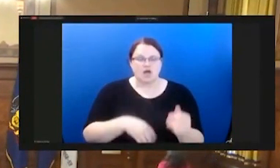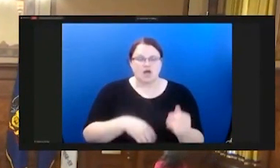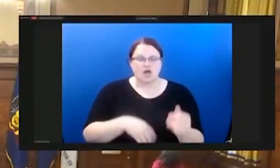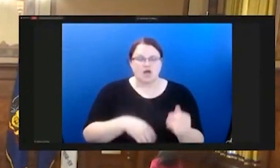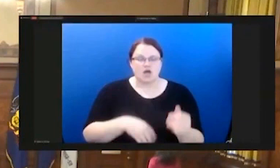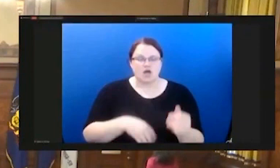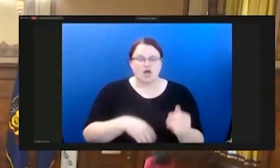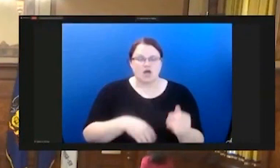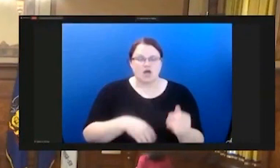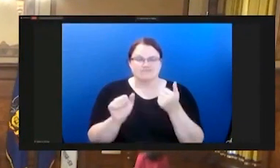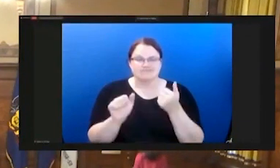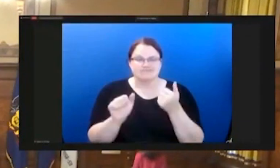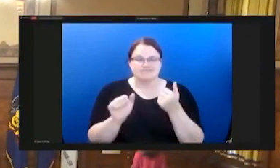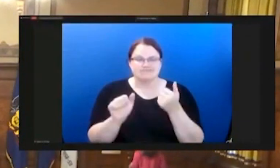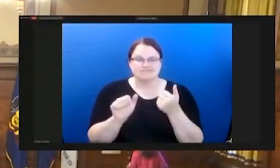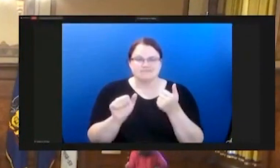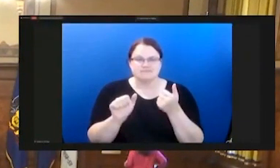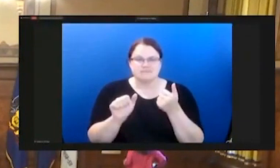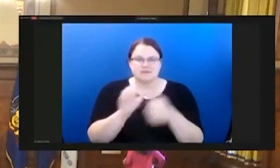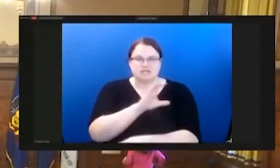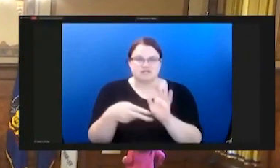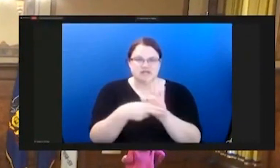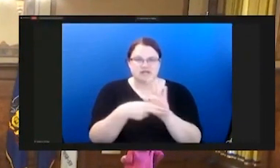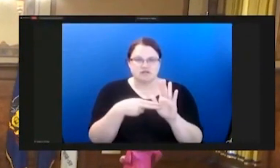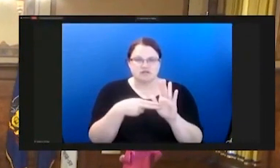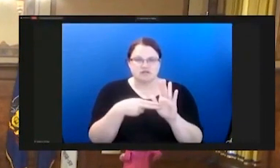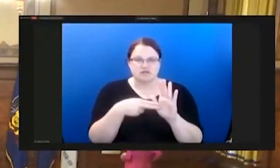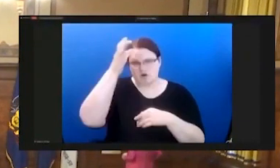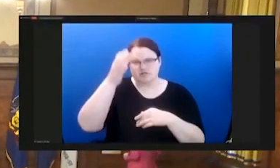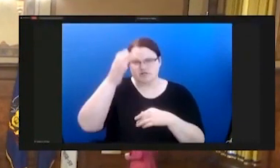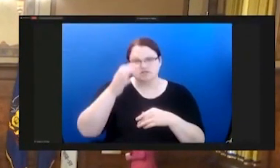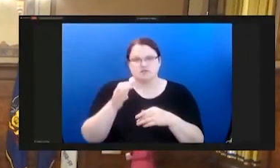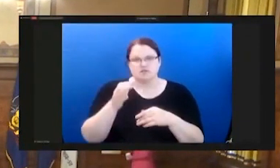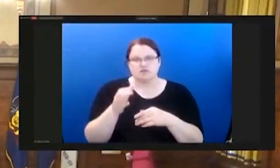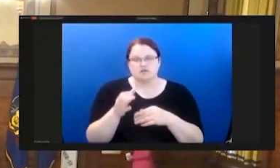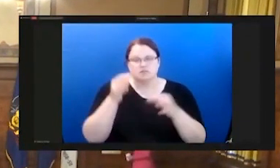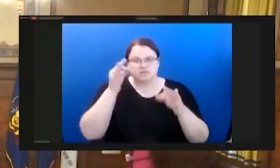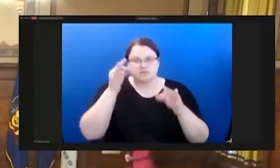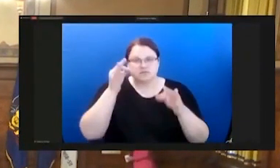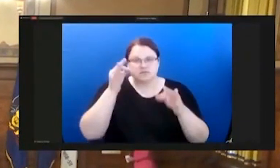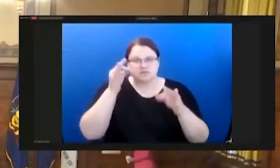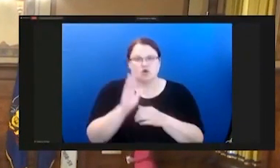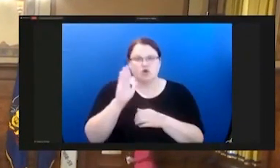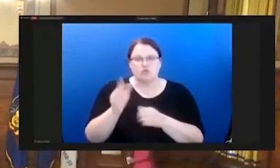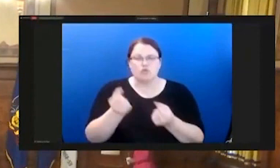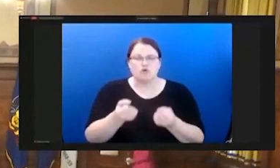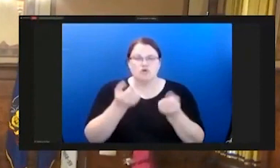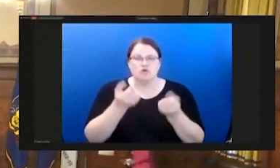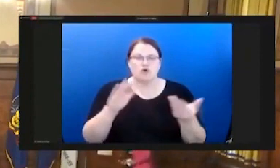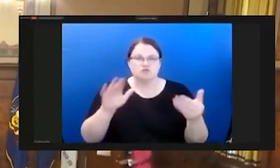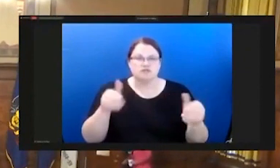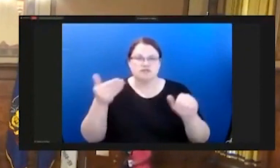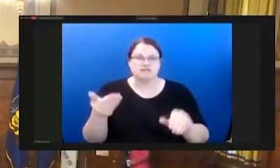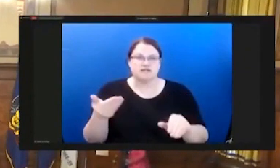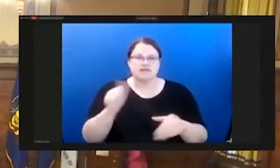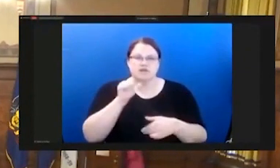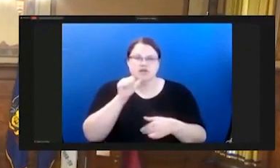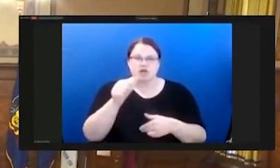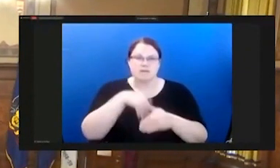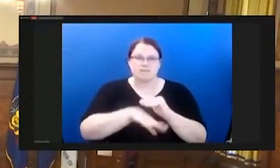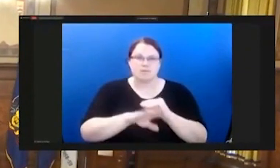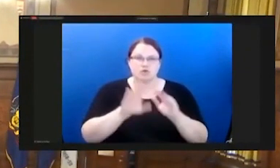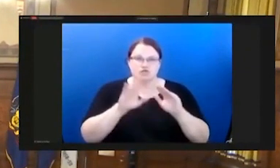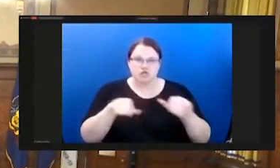knowledge that termination by no means will, with reasonable likelihood, cause the death of the unborn child.